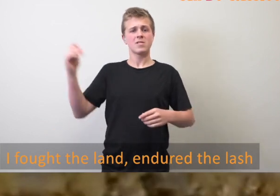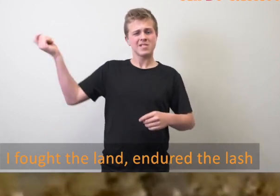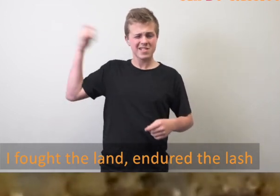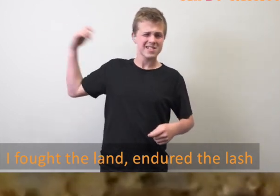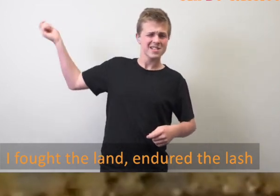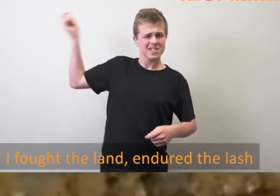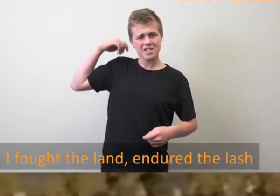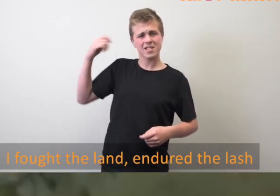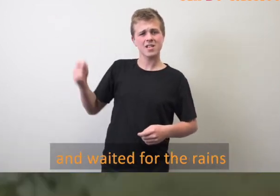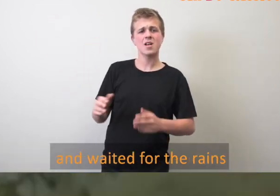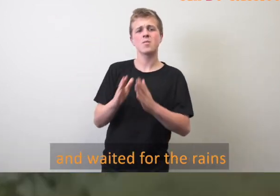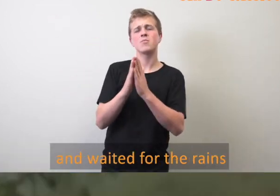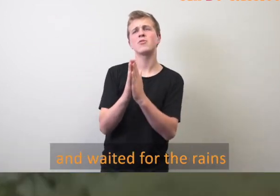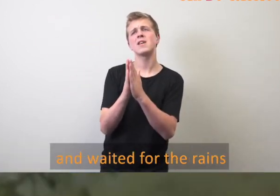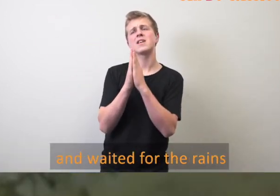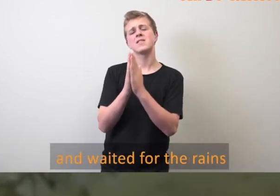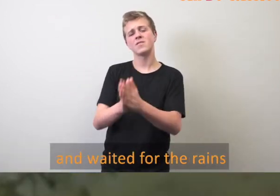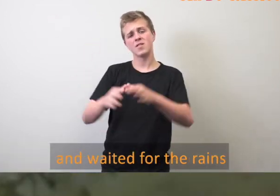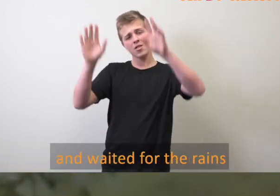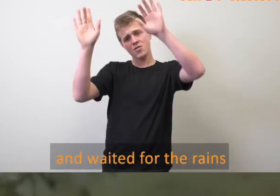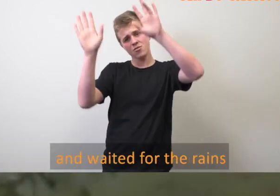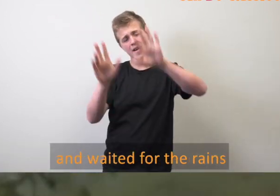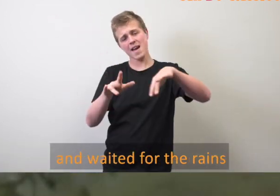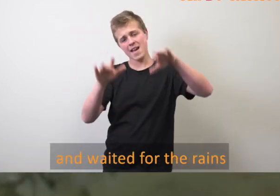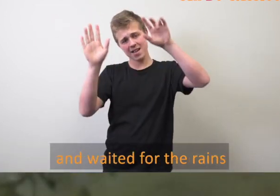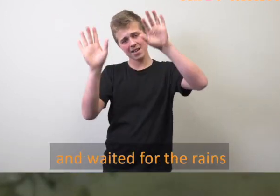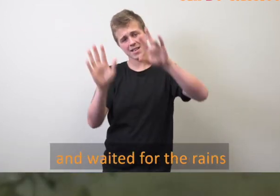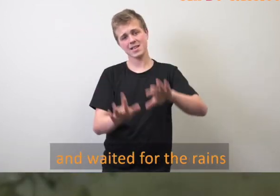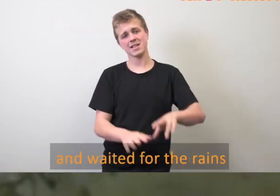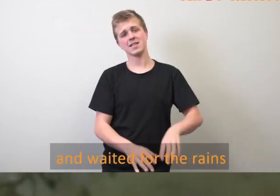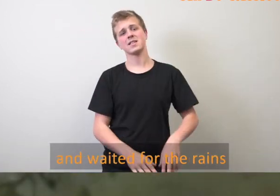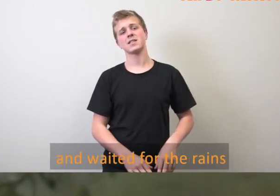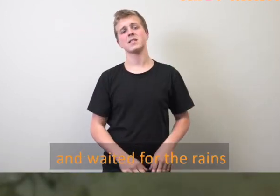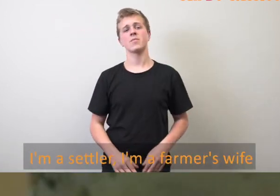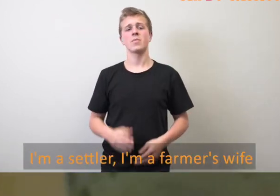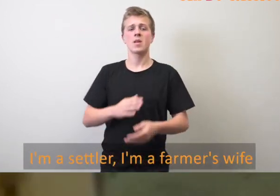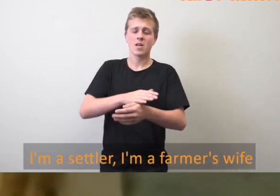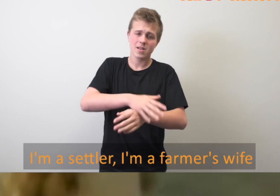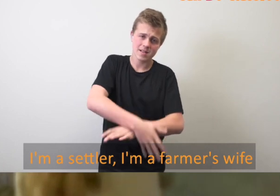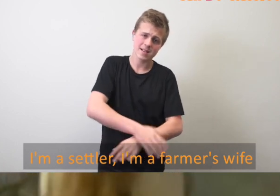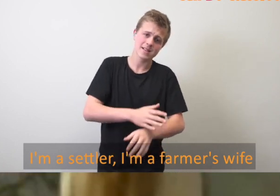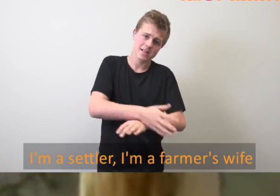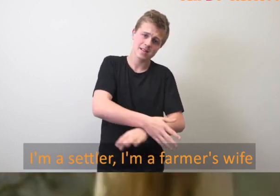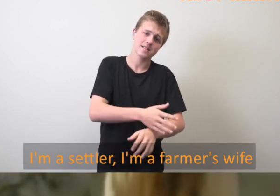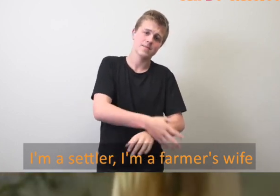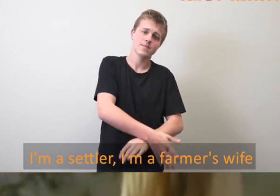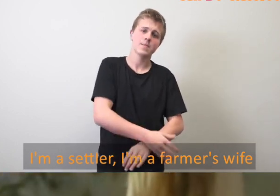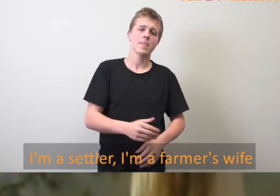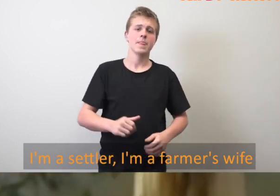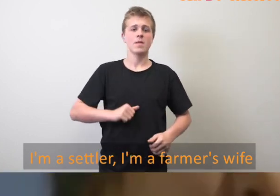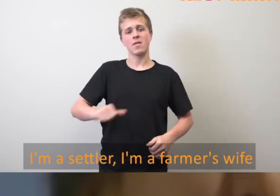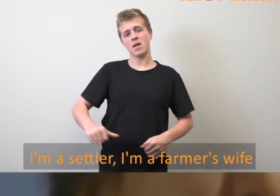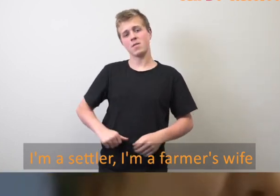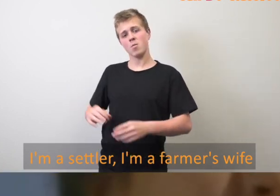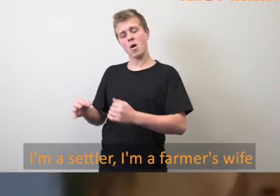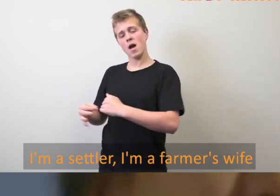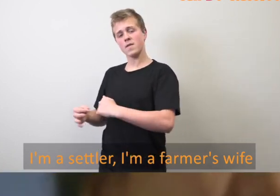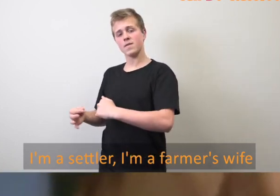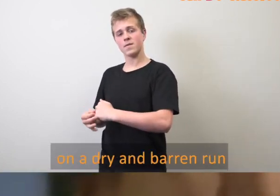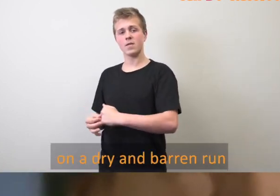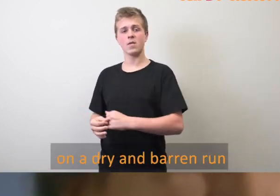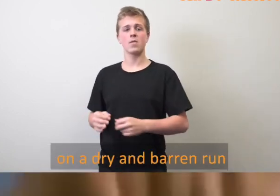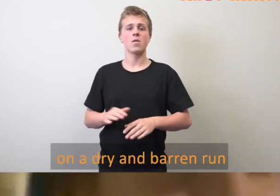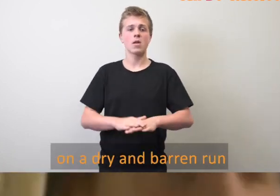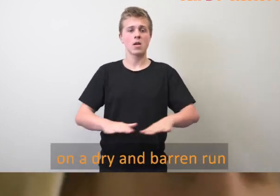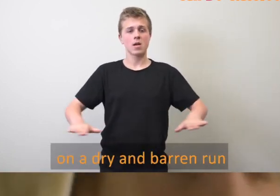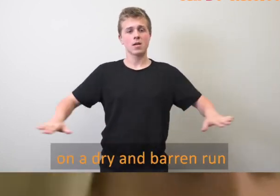endured the lash, and waited for the rains, I'm a settler, I'm a farmer's wife,